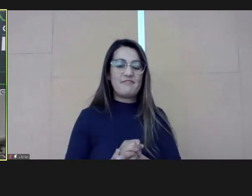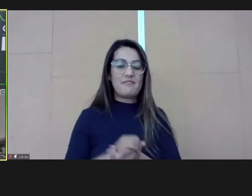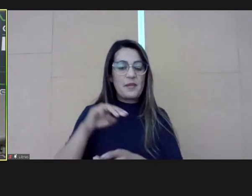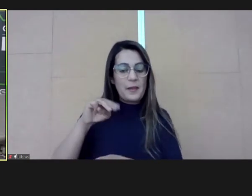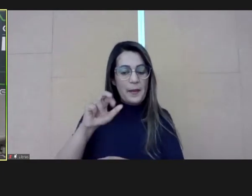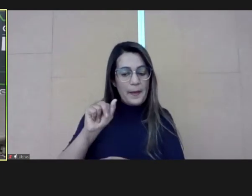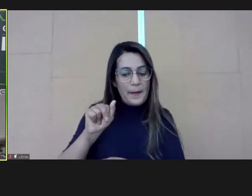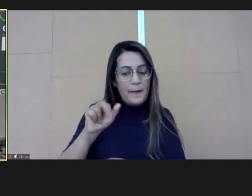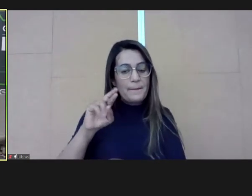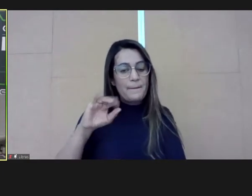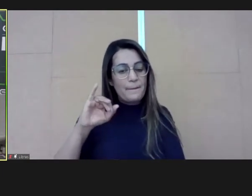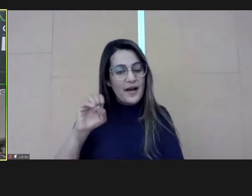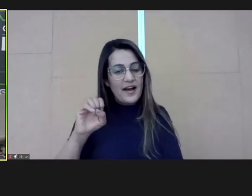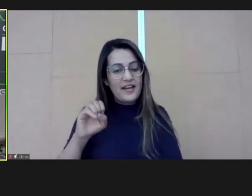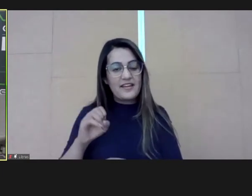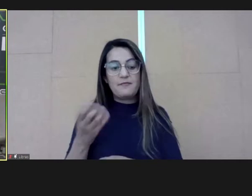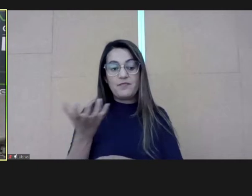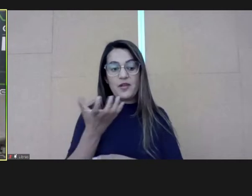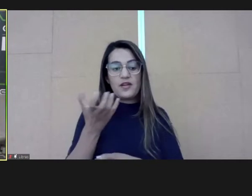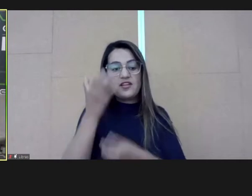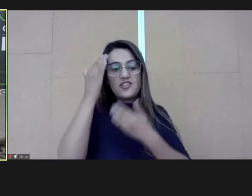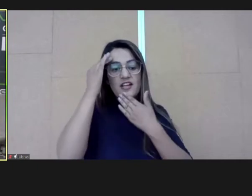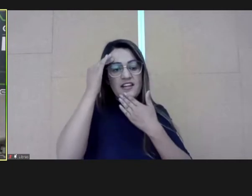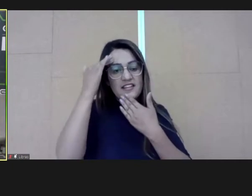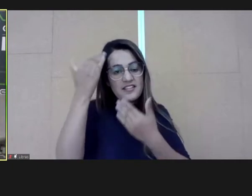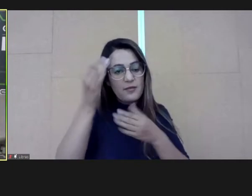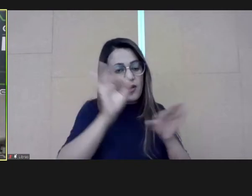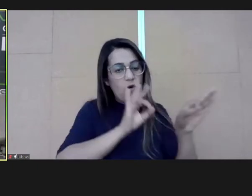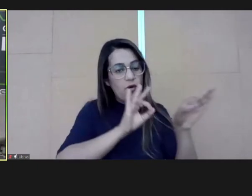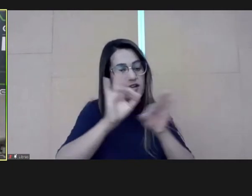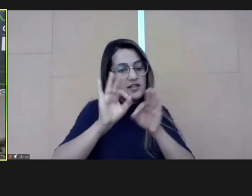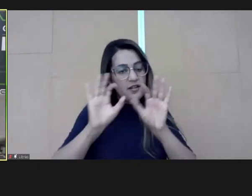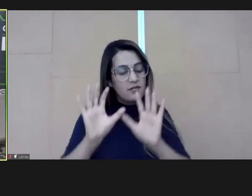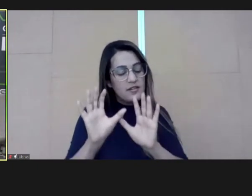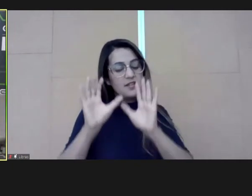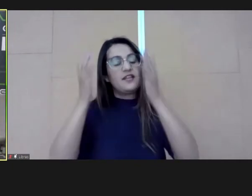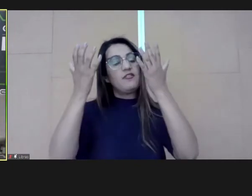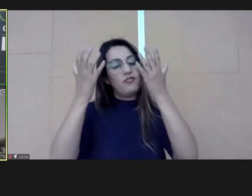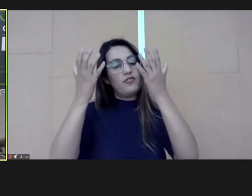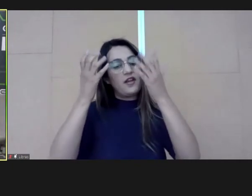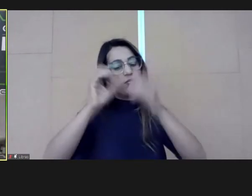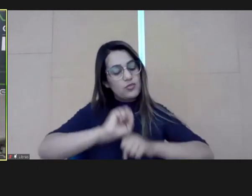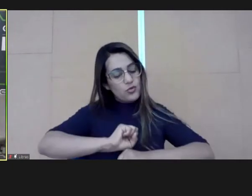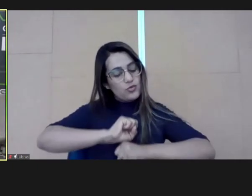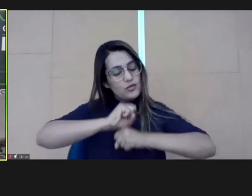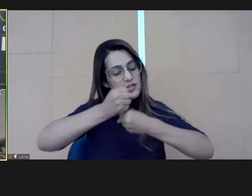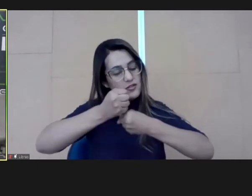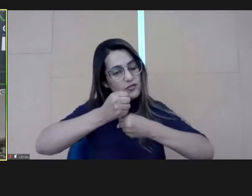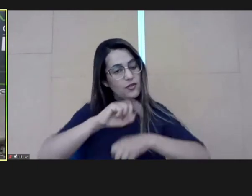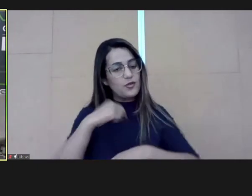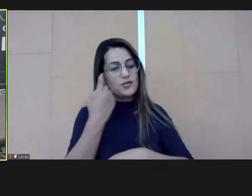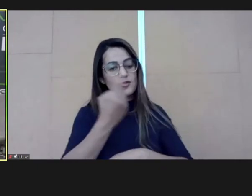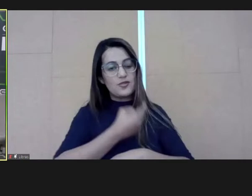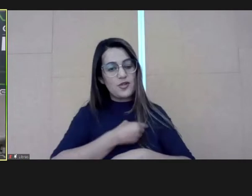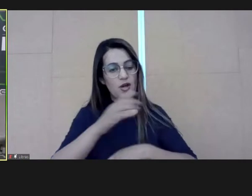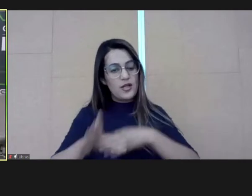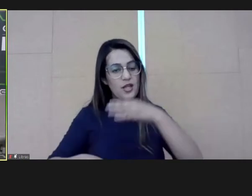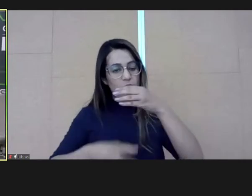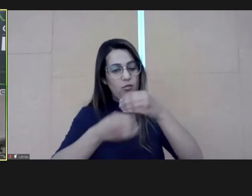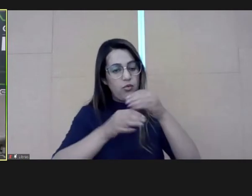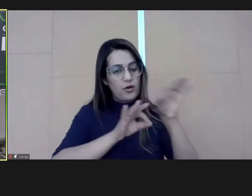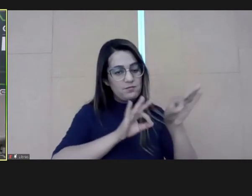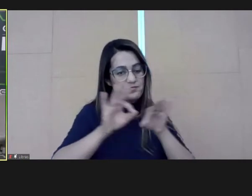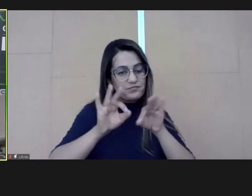bit. Mariana, like to thank you for this event and for all the effort because we have set up in